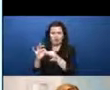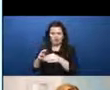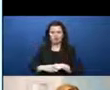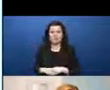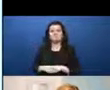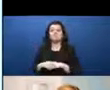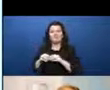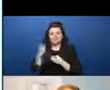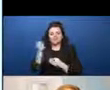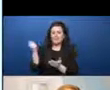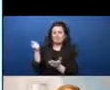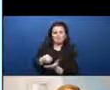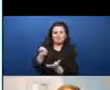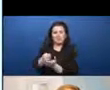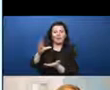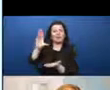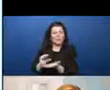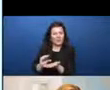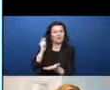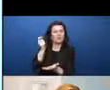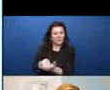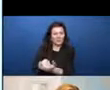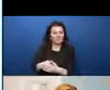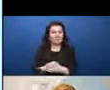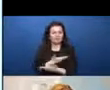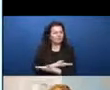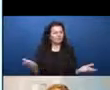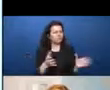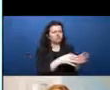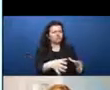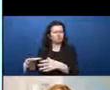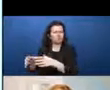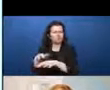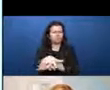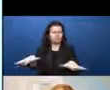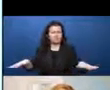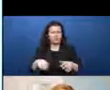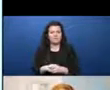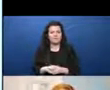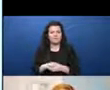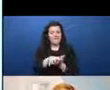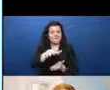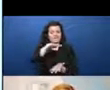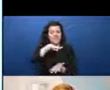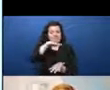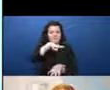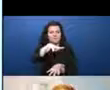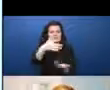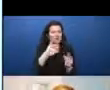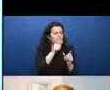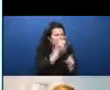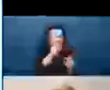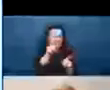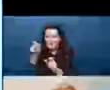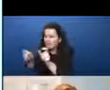digital inclusion of all groups. We also need to link data to people. As the President said, we need to be people